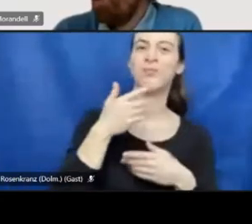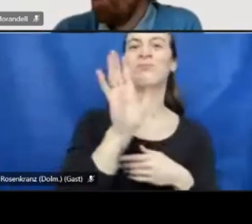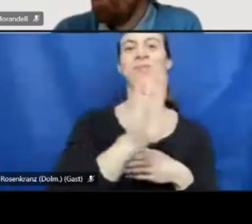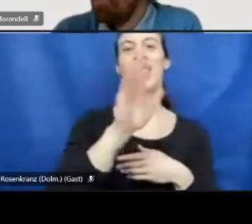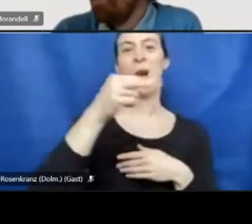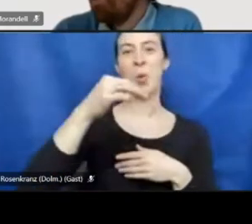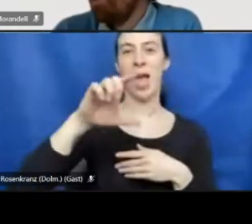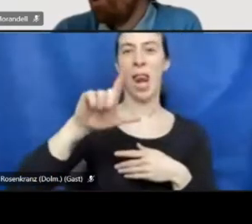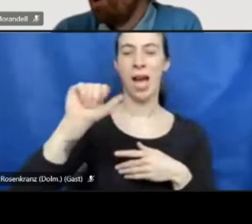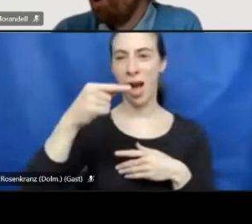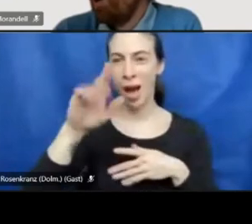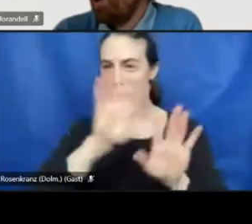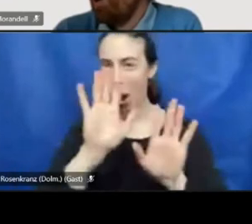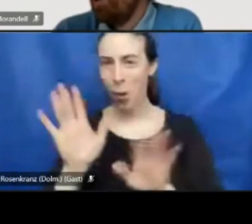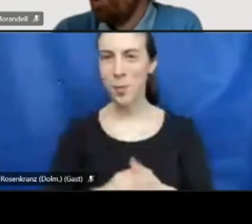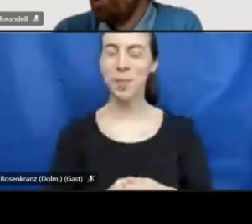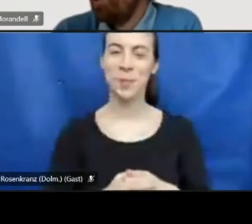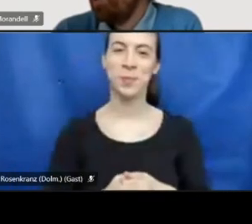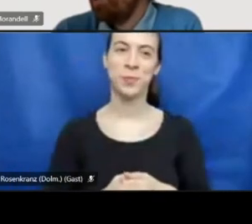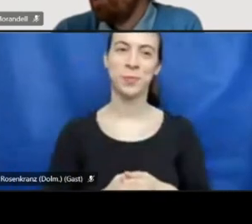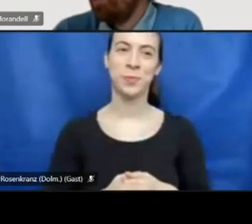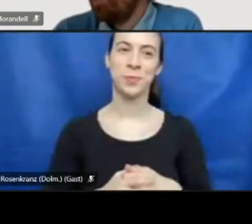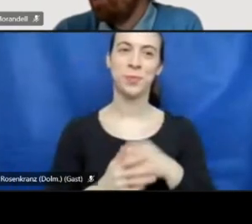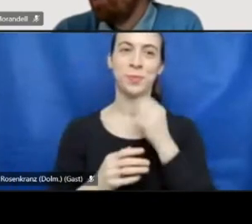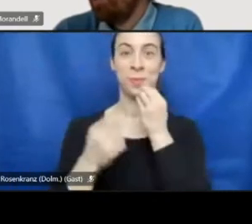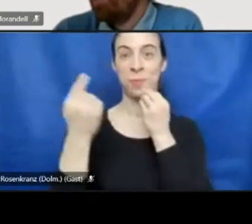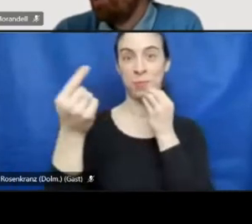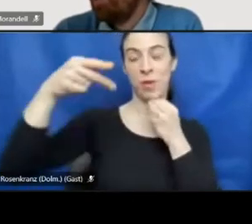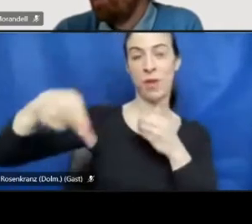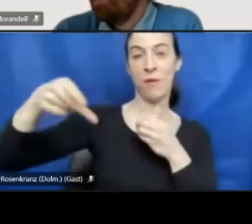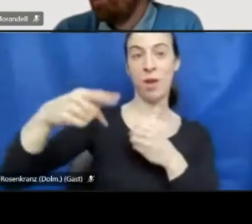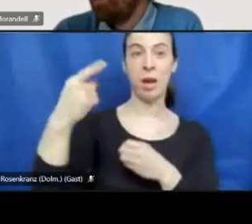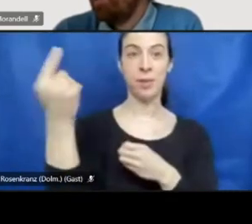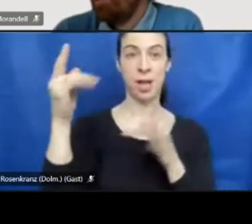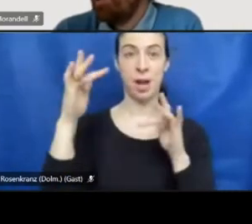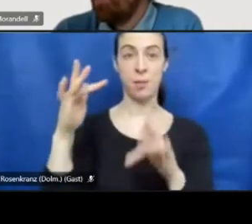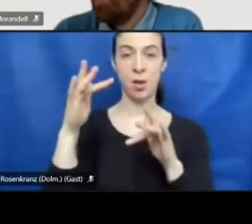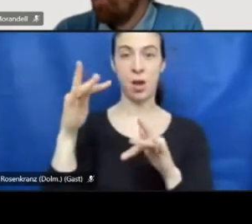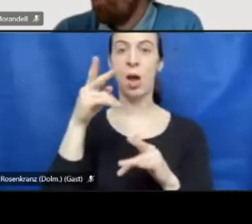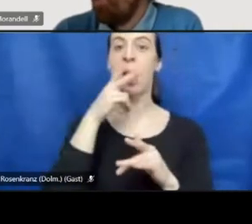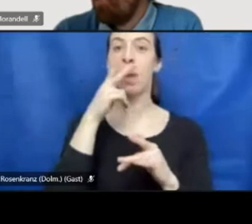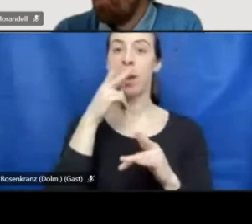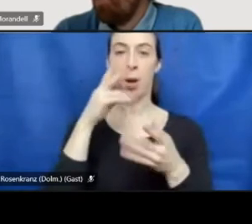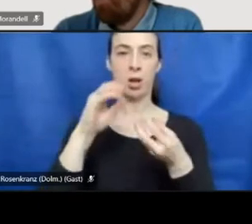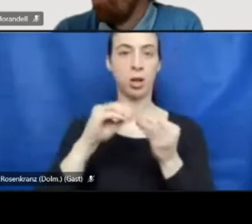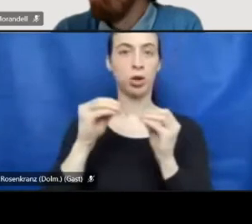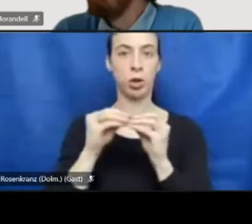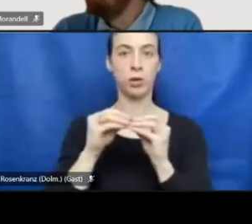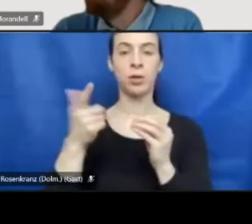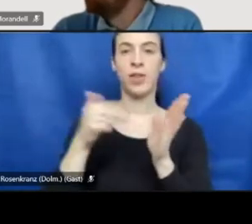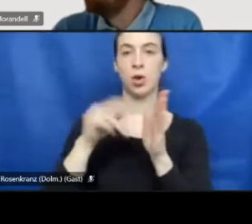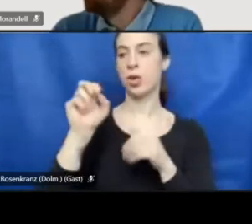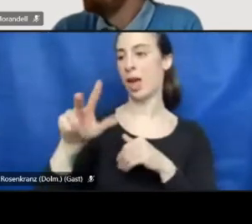and everybody. Welcome. Philipp runs a traffic since 2013 and